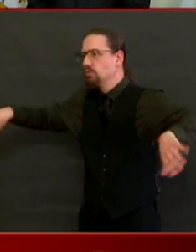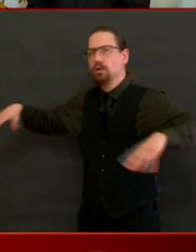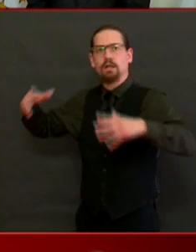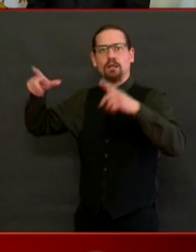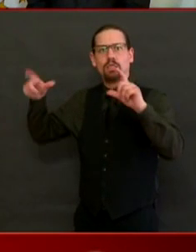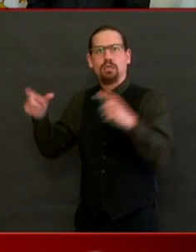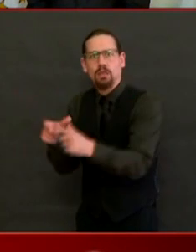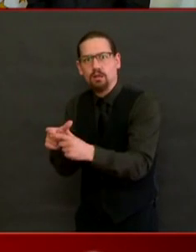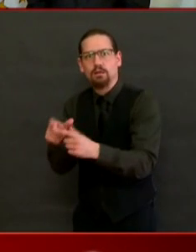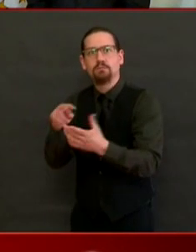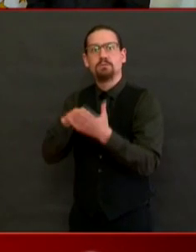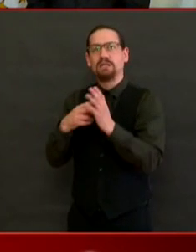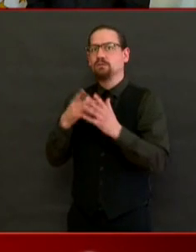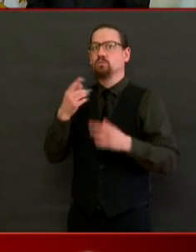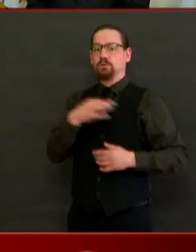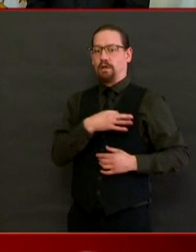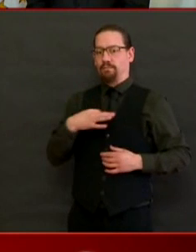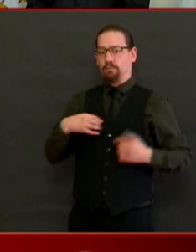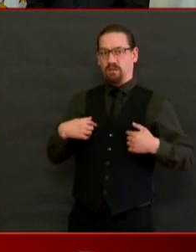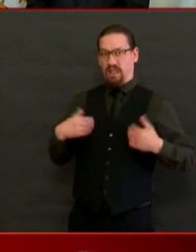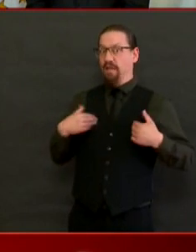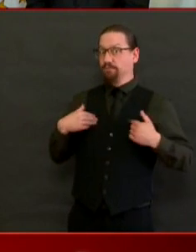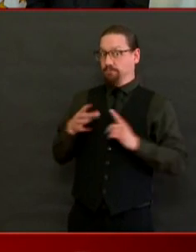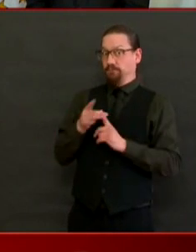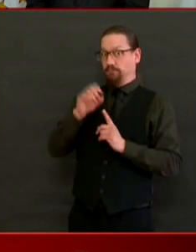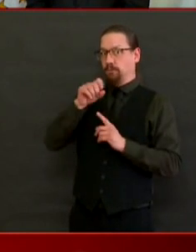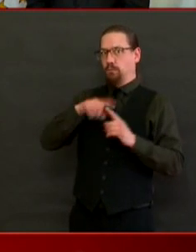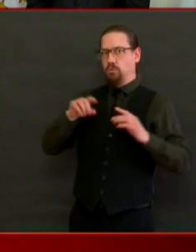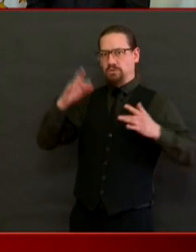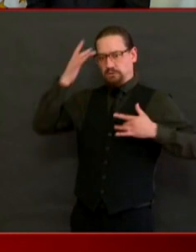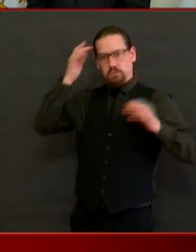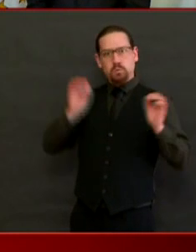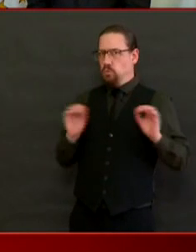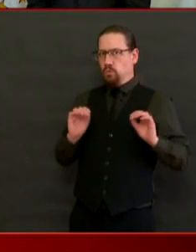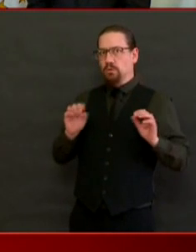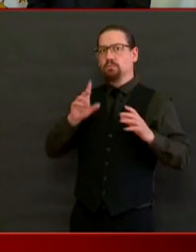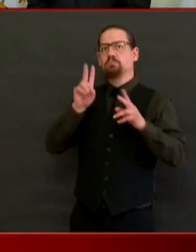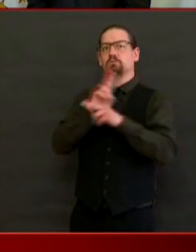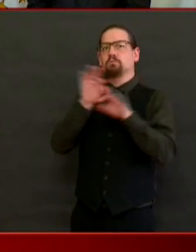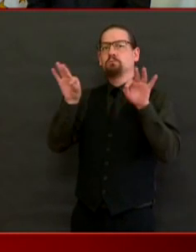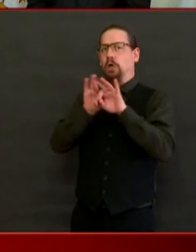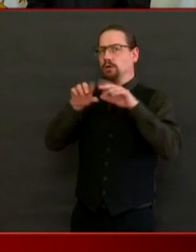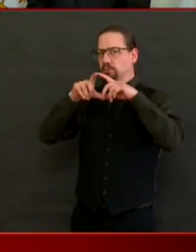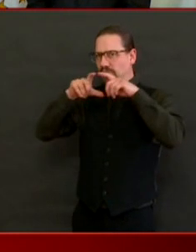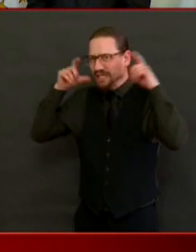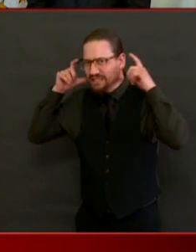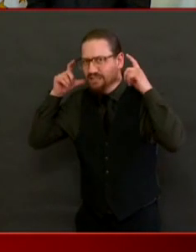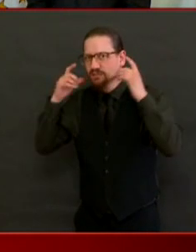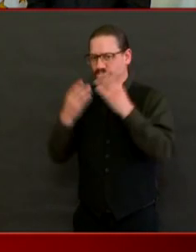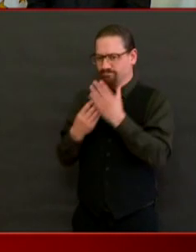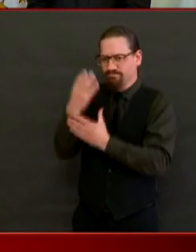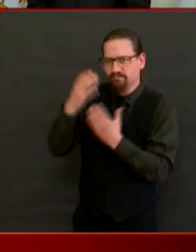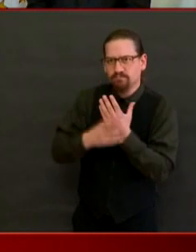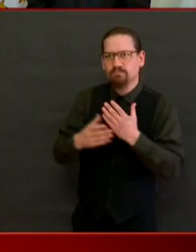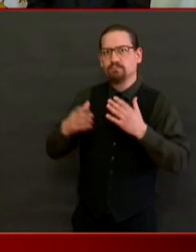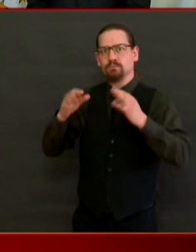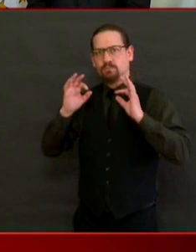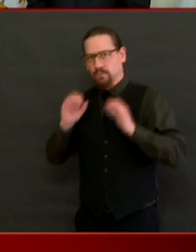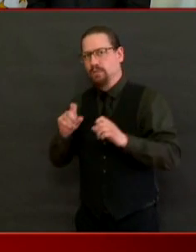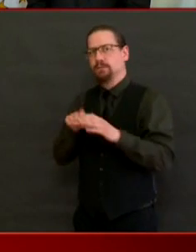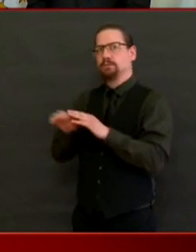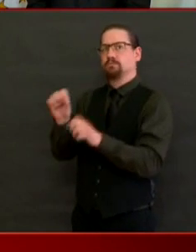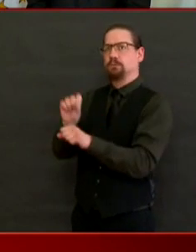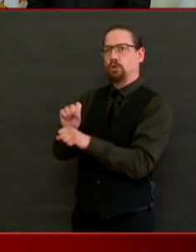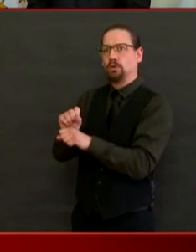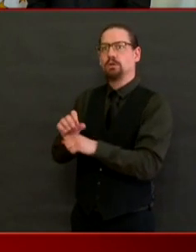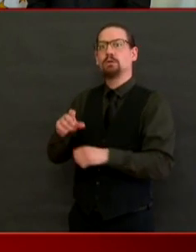work, even if they have tested positive for COVID, as long as they've gone at least seven days without